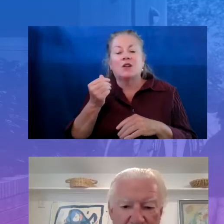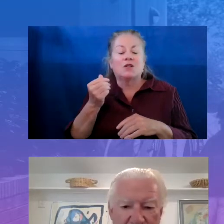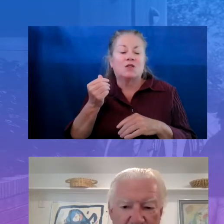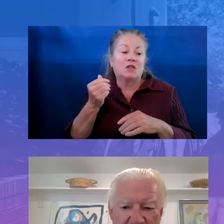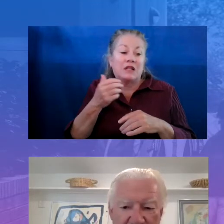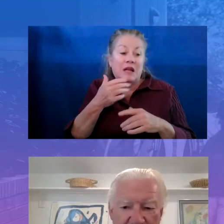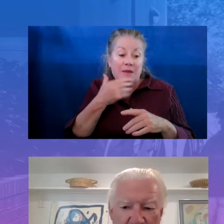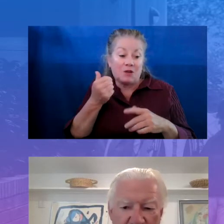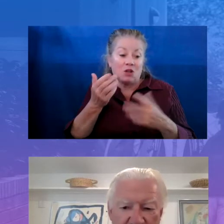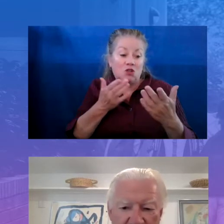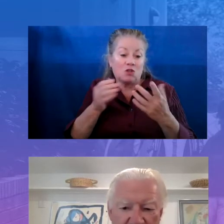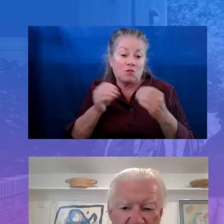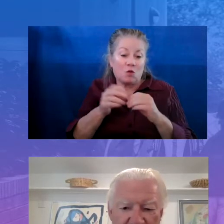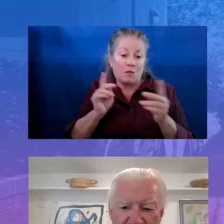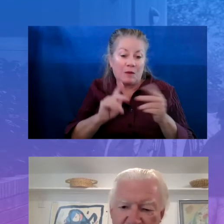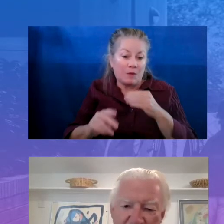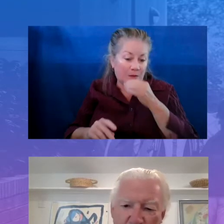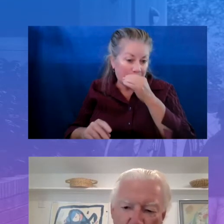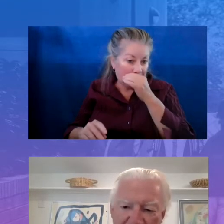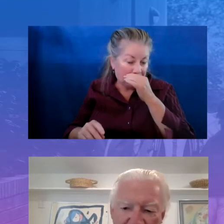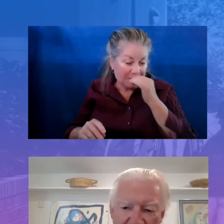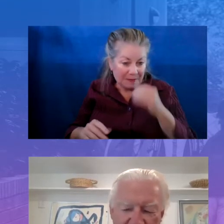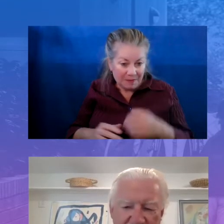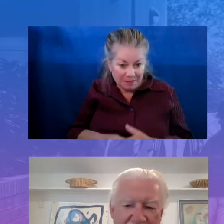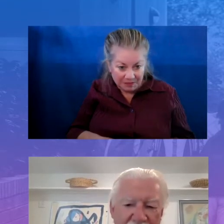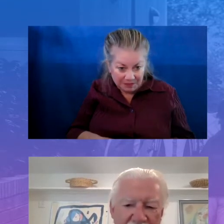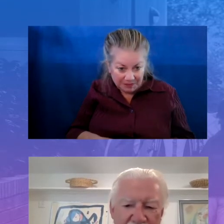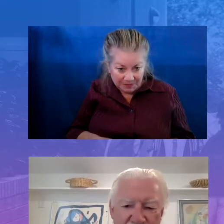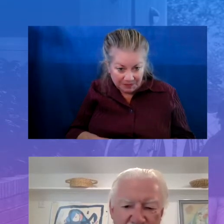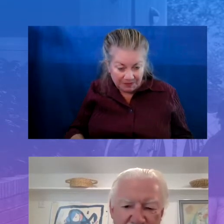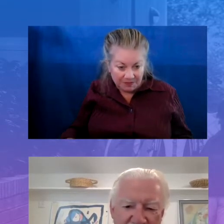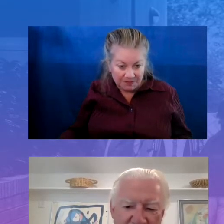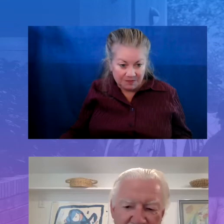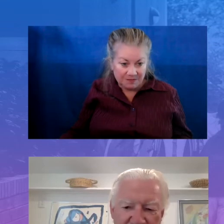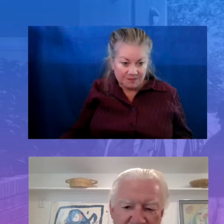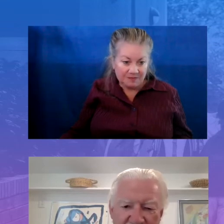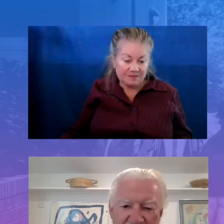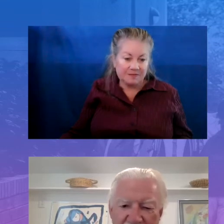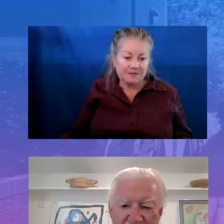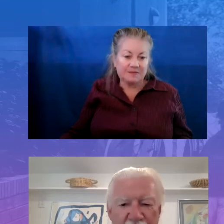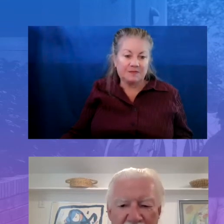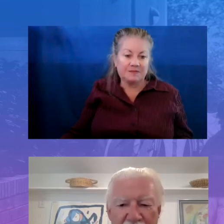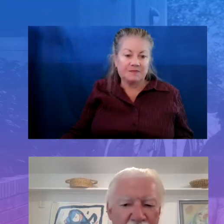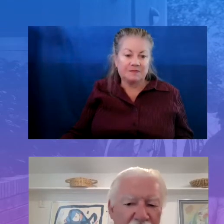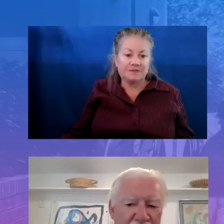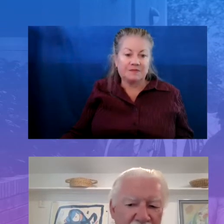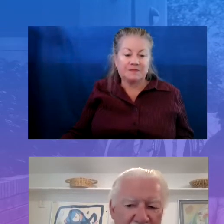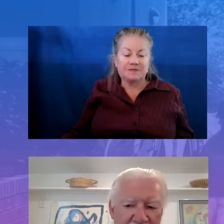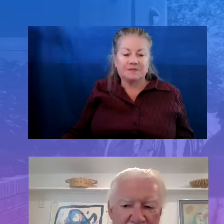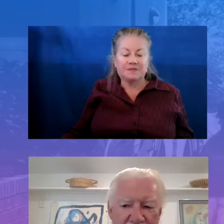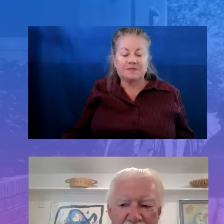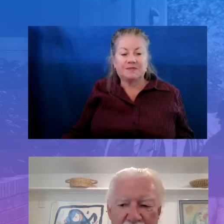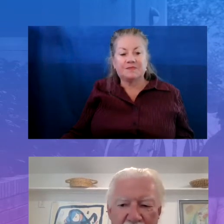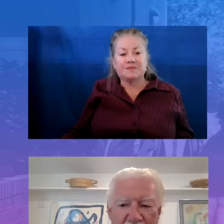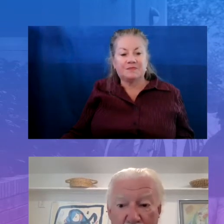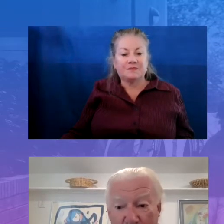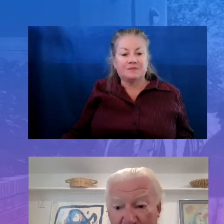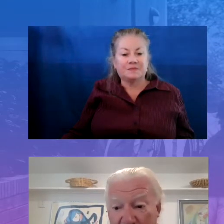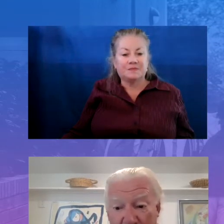Very quickly, can you think of maybe one thing in each of your sectors that you probably couldn't have done